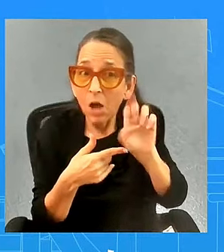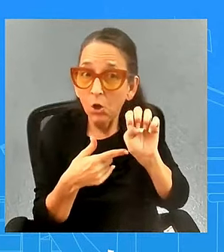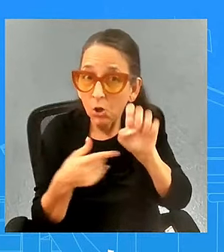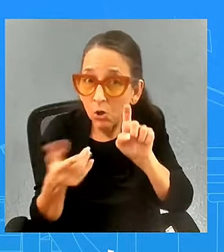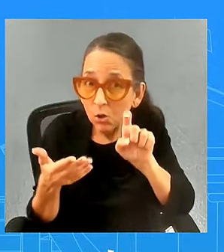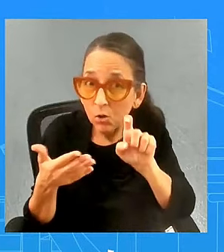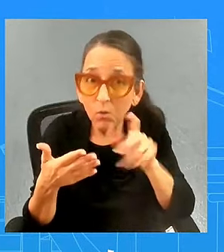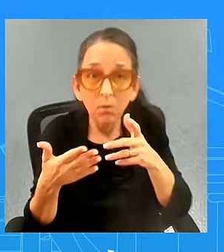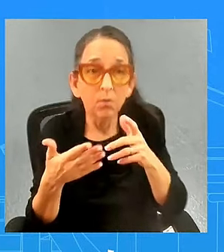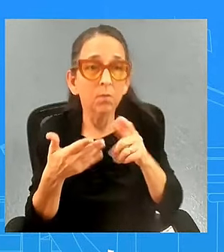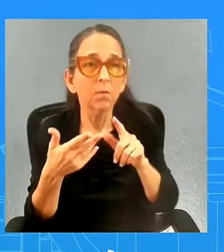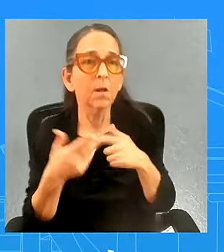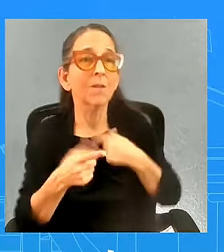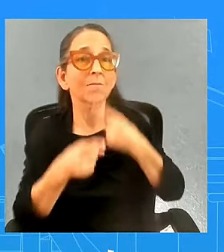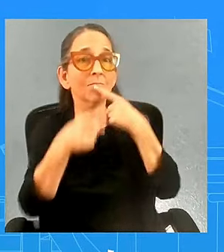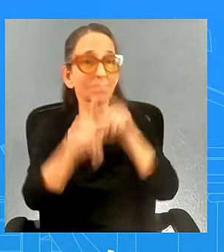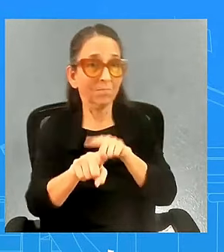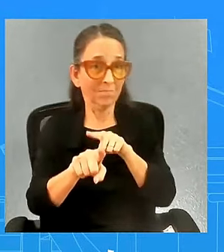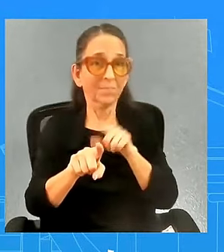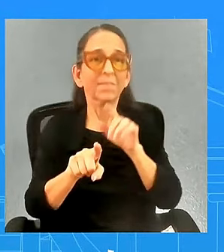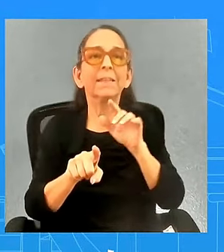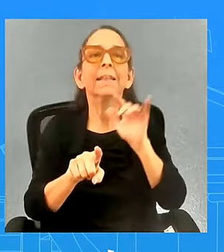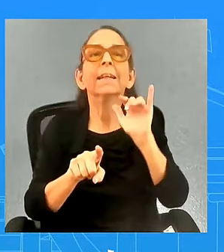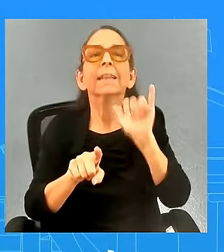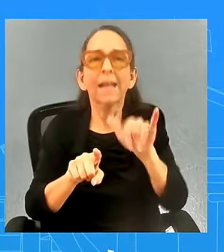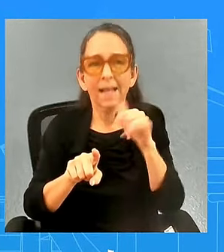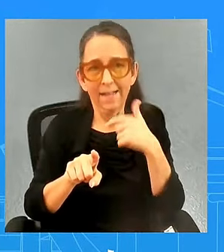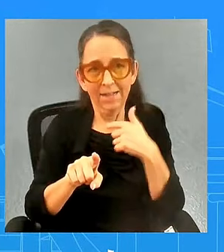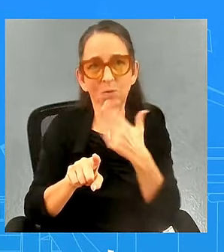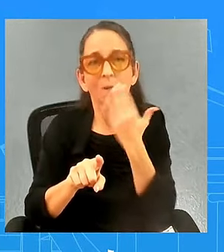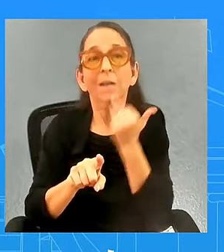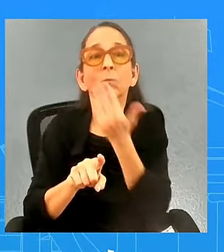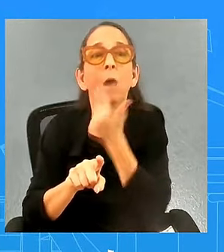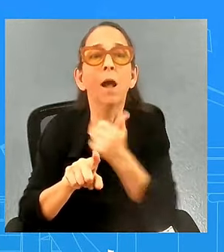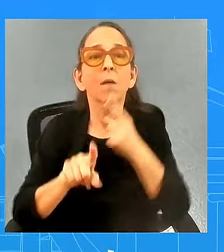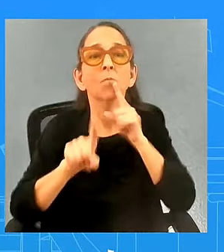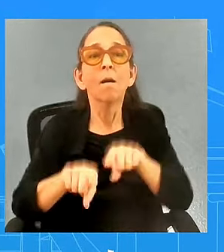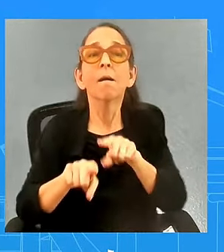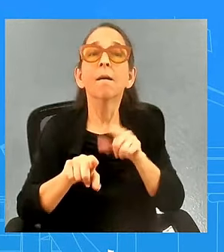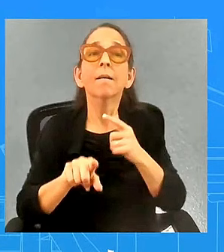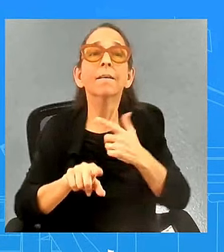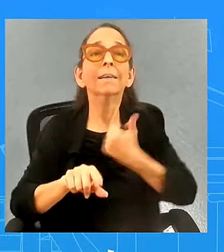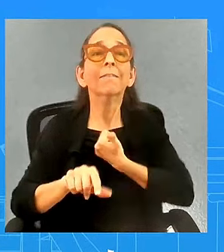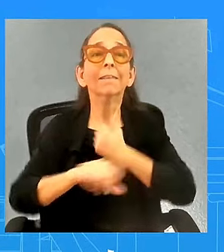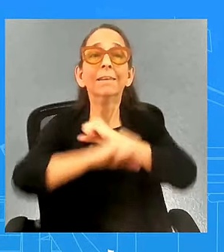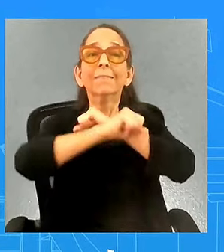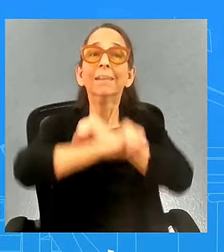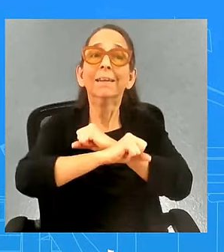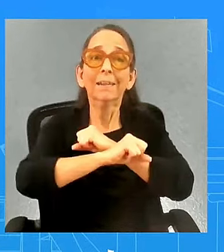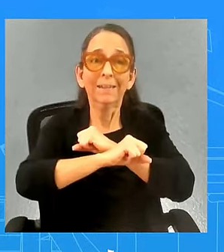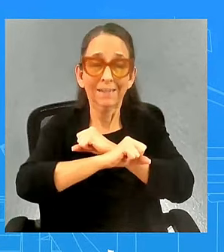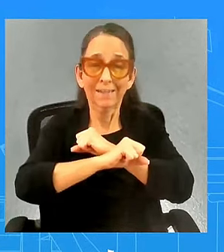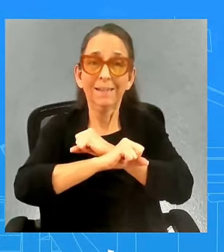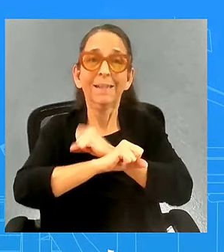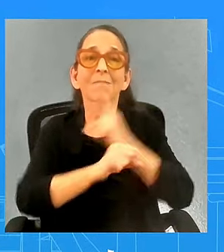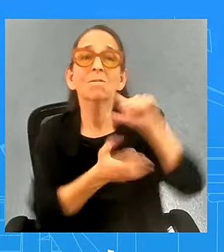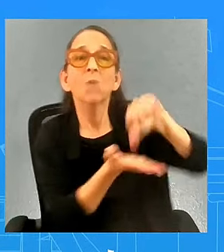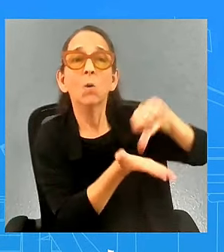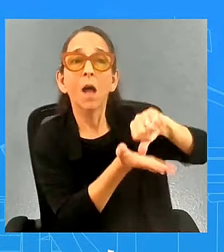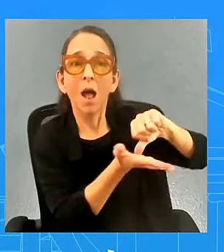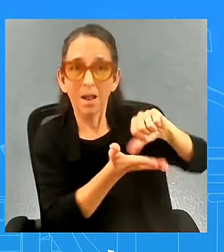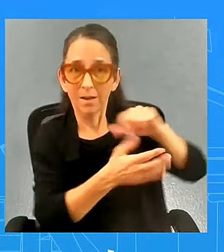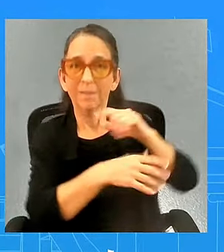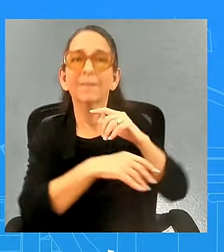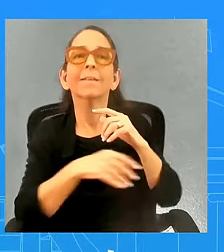so following israel's response in a self-defense against iran senior u.s officials are following up on a range of matters